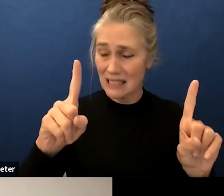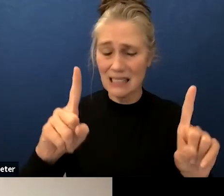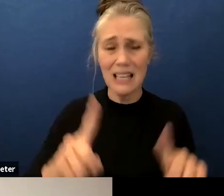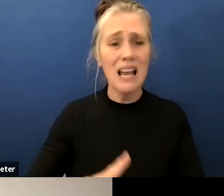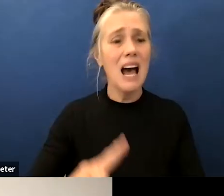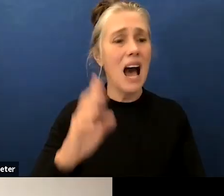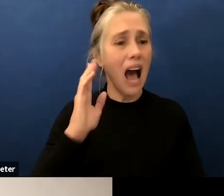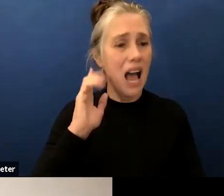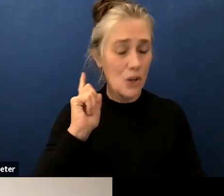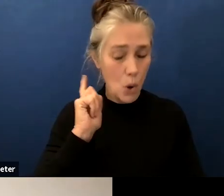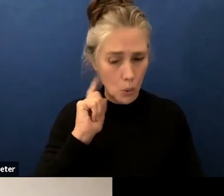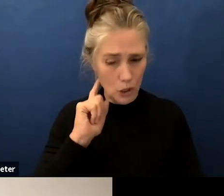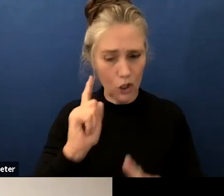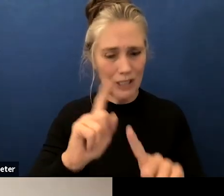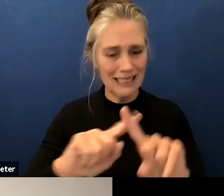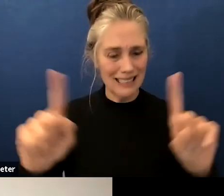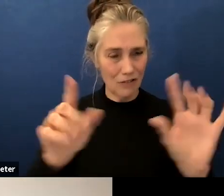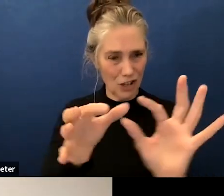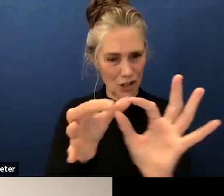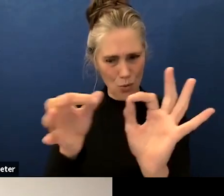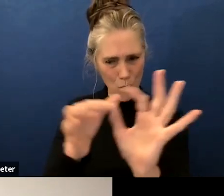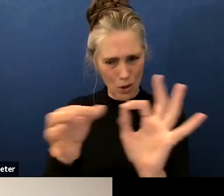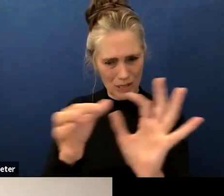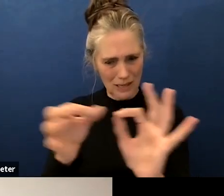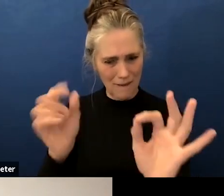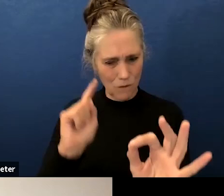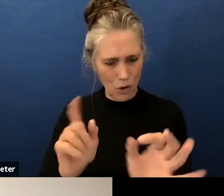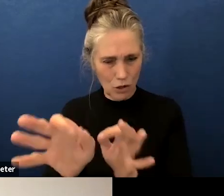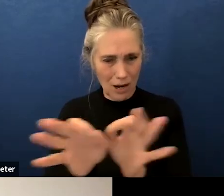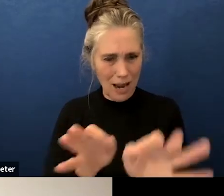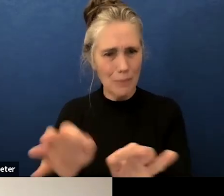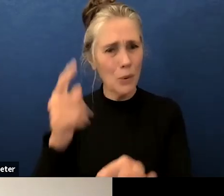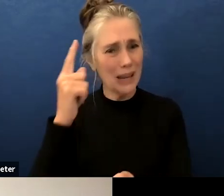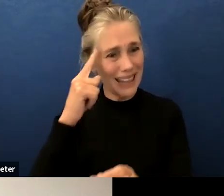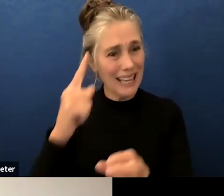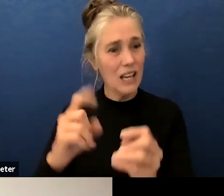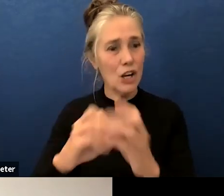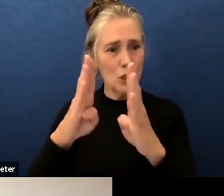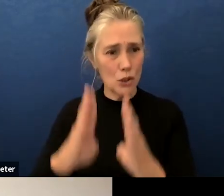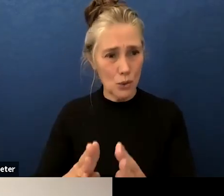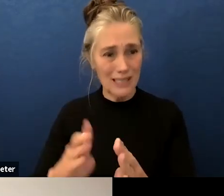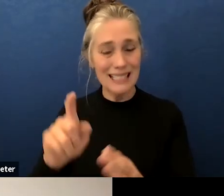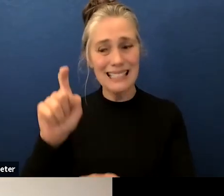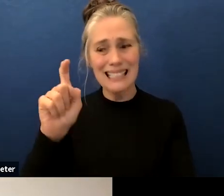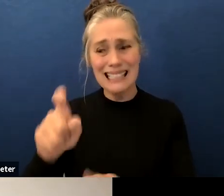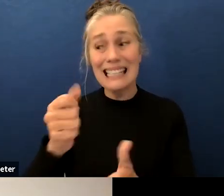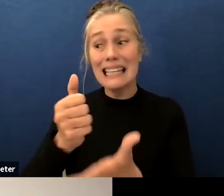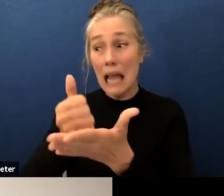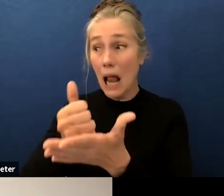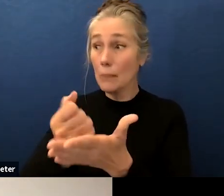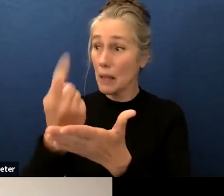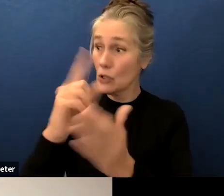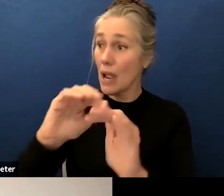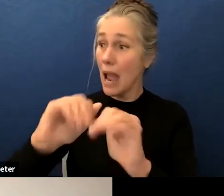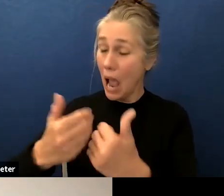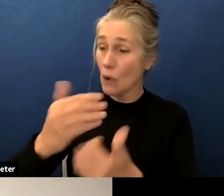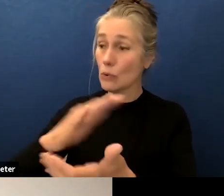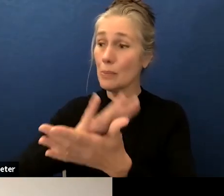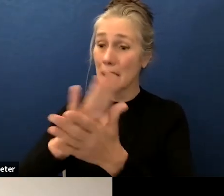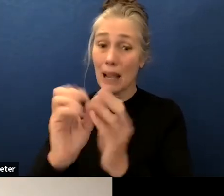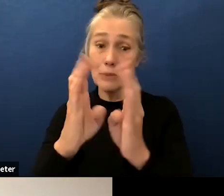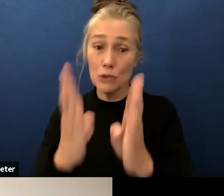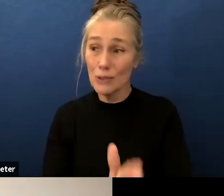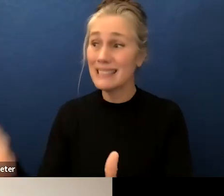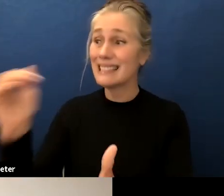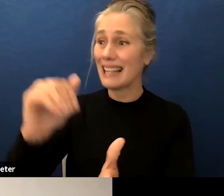teachers told me yesterday that they feel like the students need help understanding how to be students again after this past year and